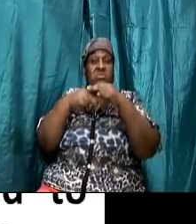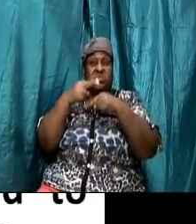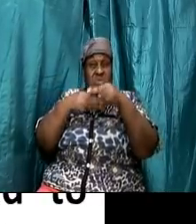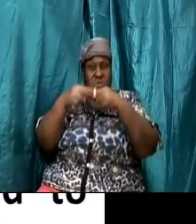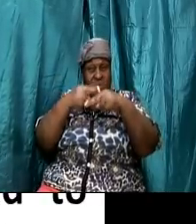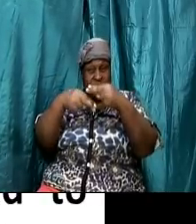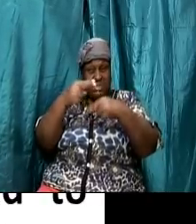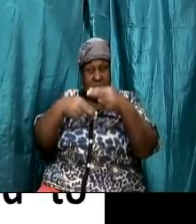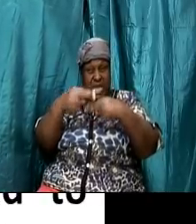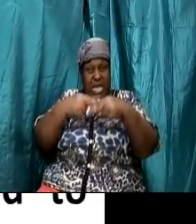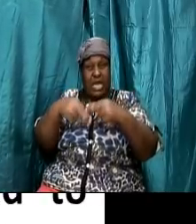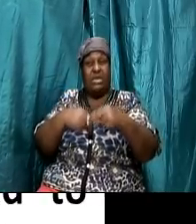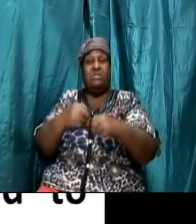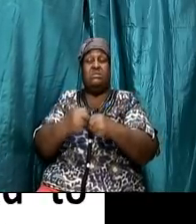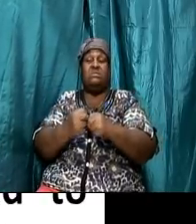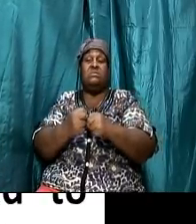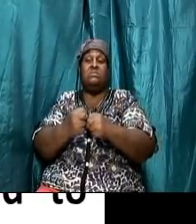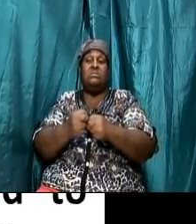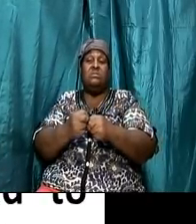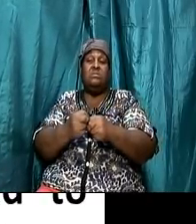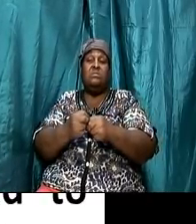than the sign of the covenant